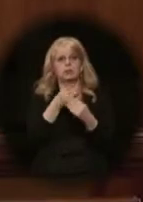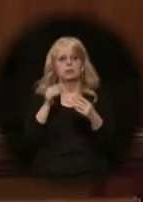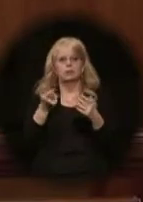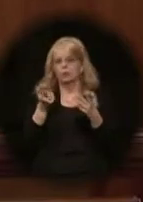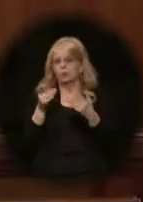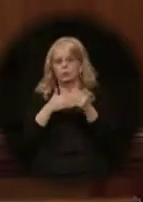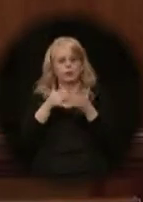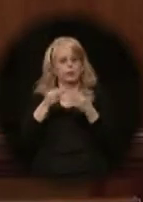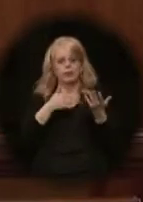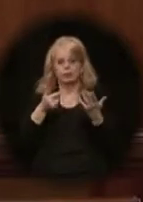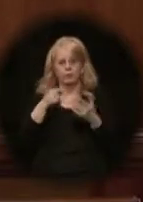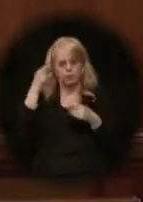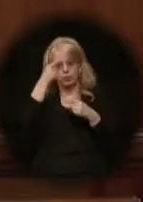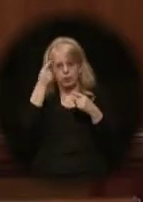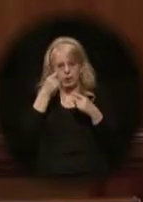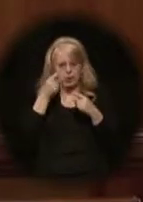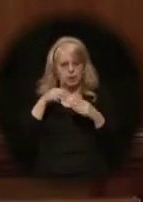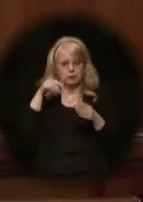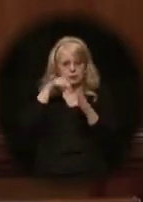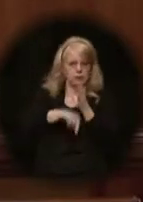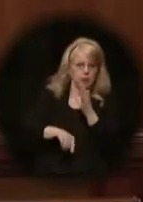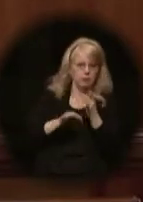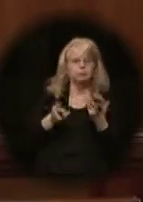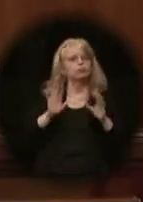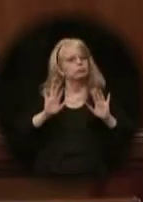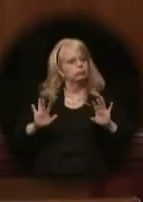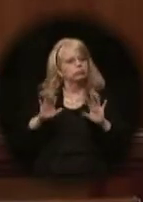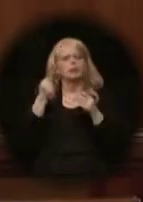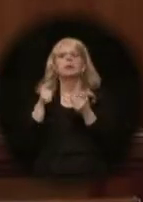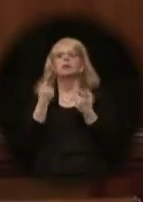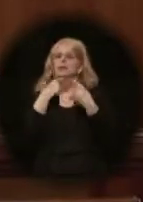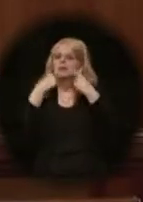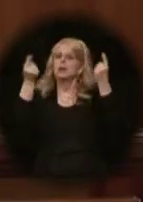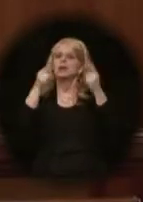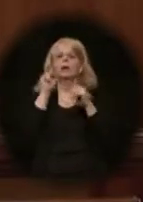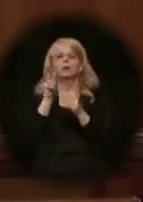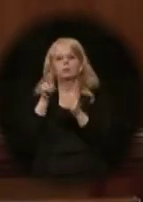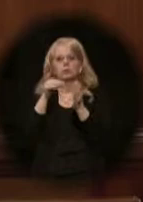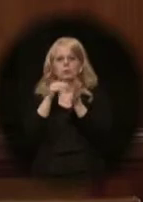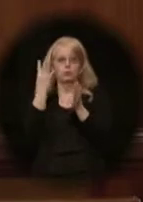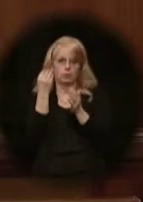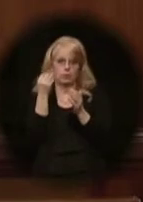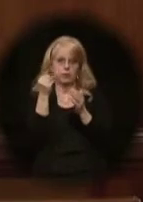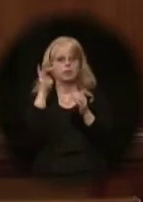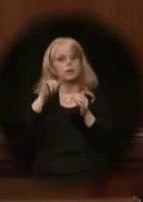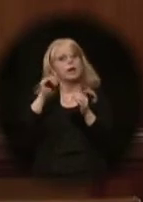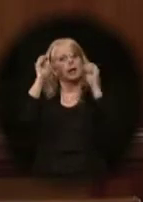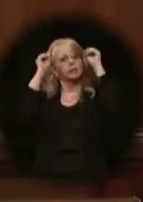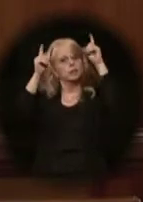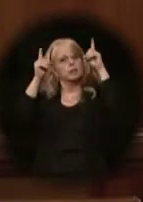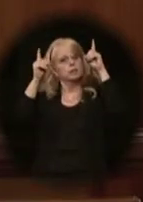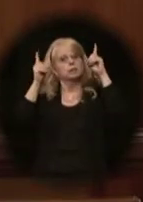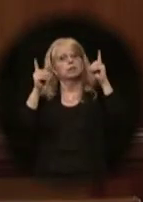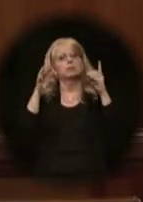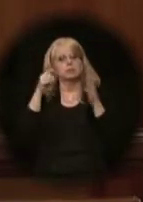whichever trench we're in and declare that 2014 will be the education session.